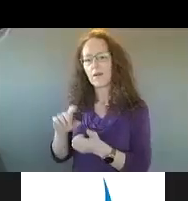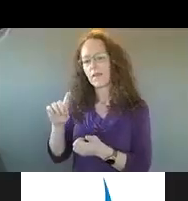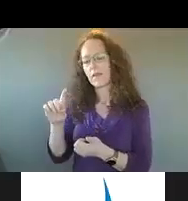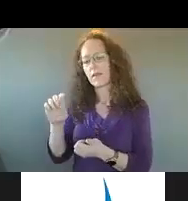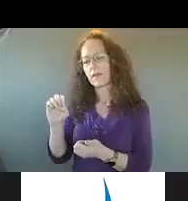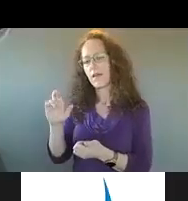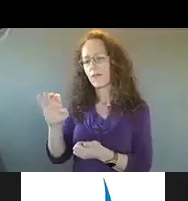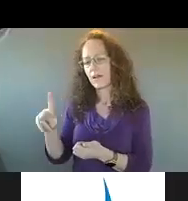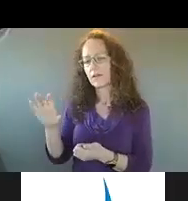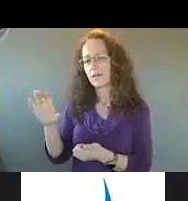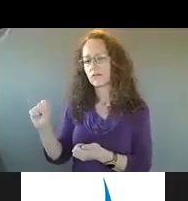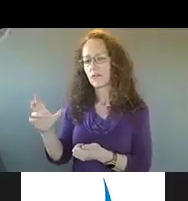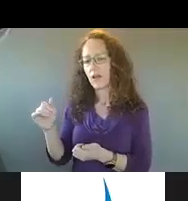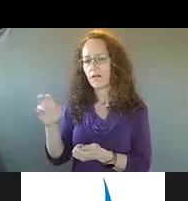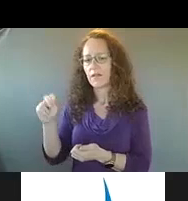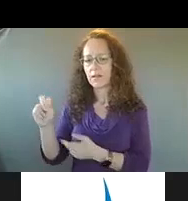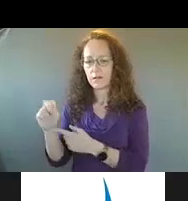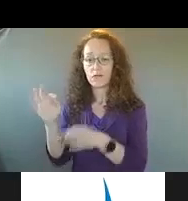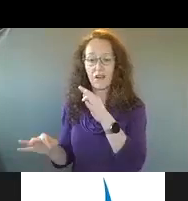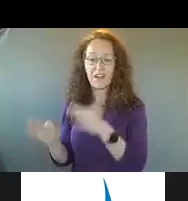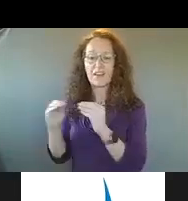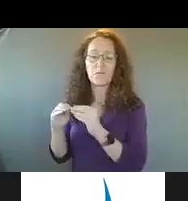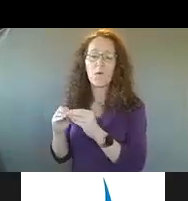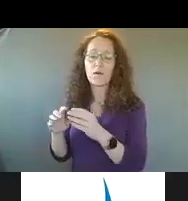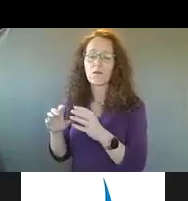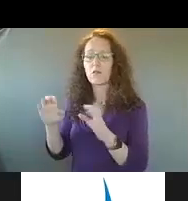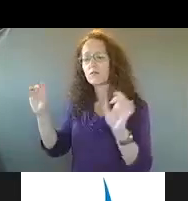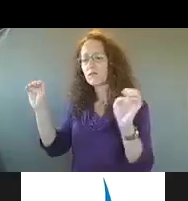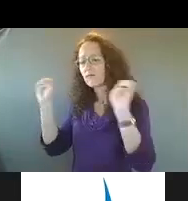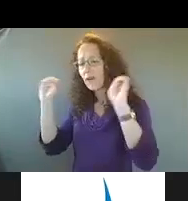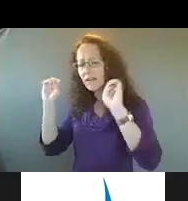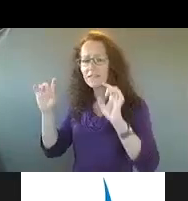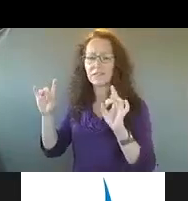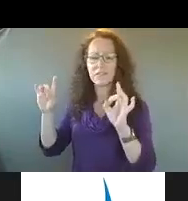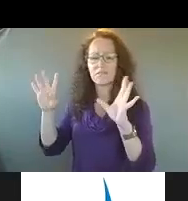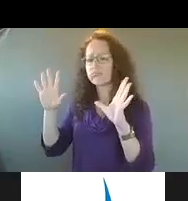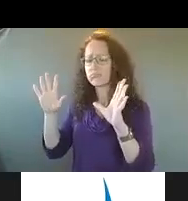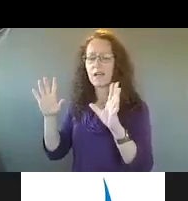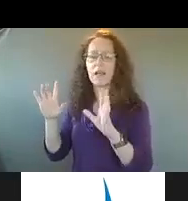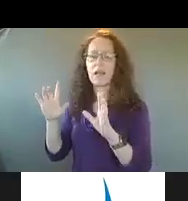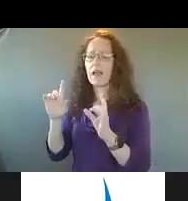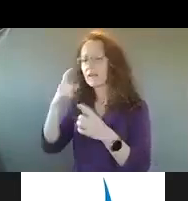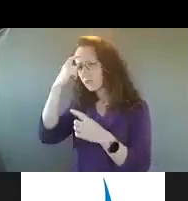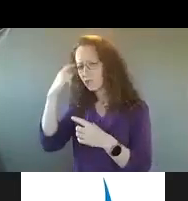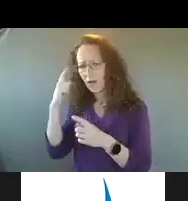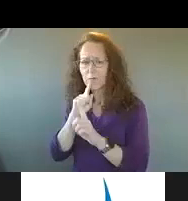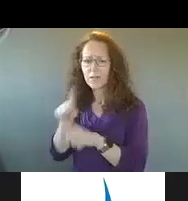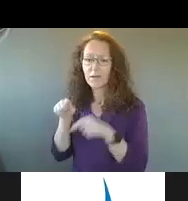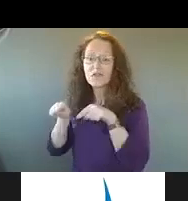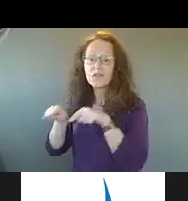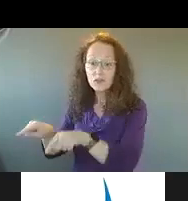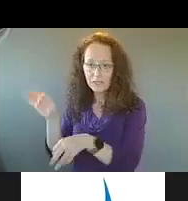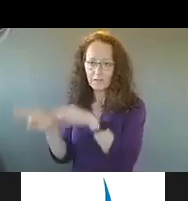really focused on crisis and trauma response during the trial. So recognizing that during the unrest of 2020,